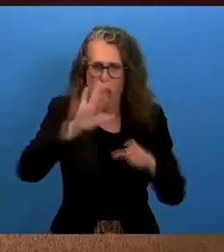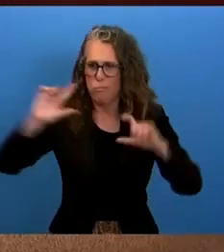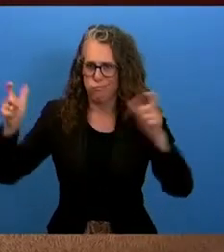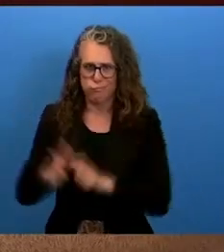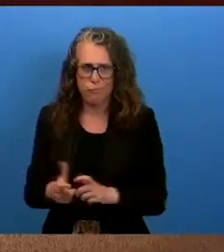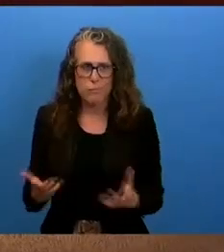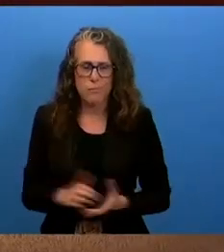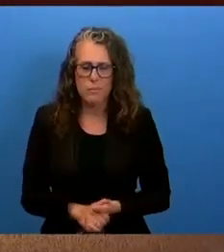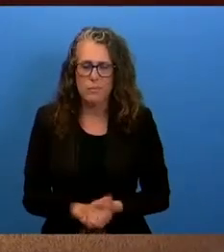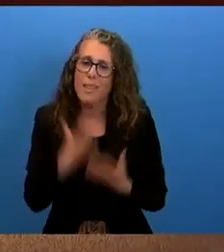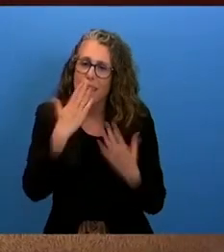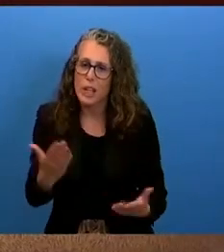Thank you. you for your sentiments. Boom. Boom..ildjum81. Boom.